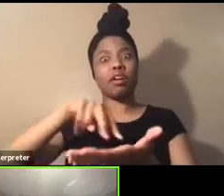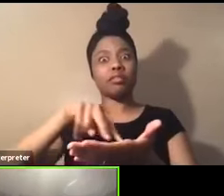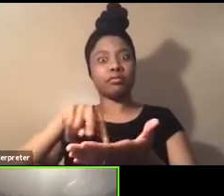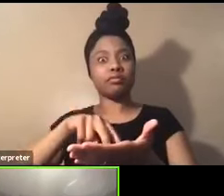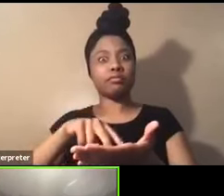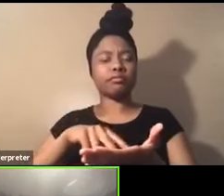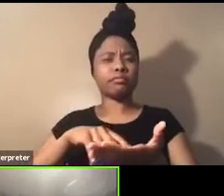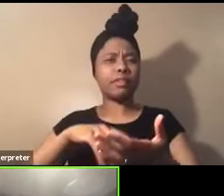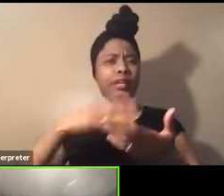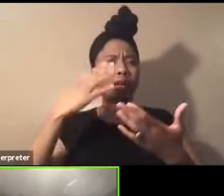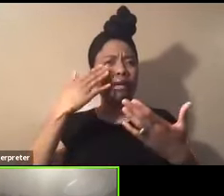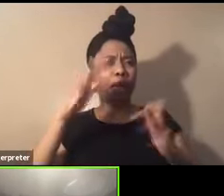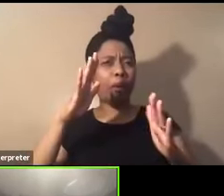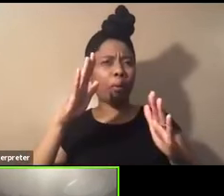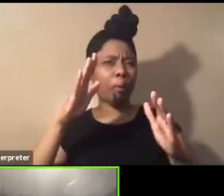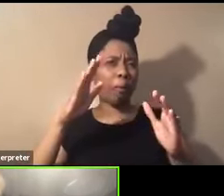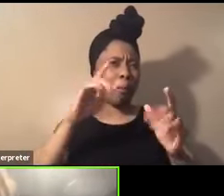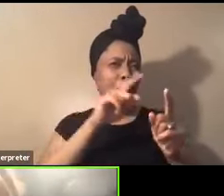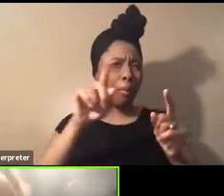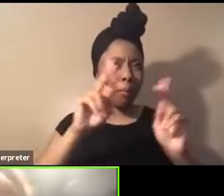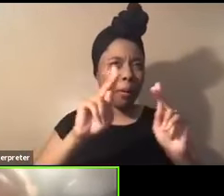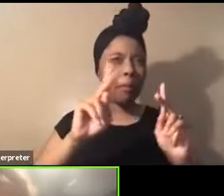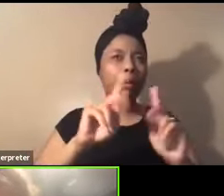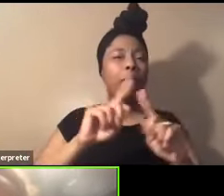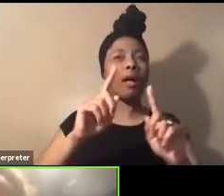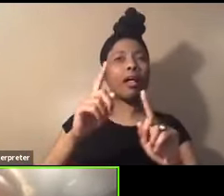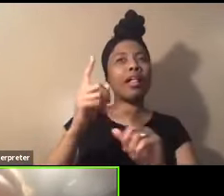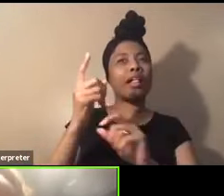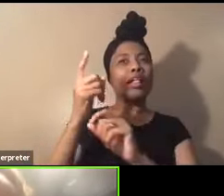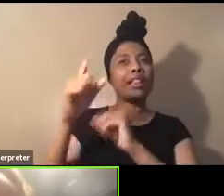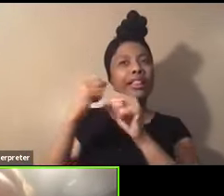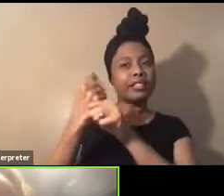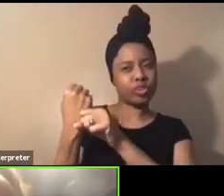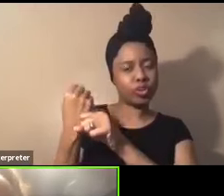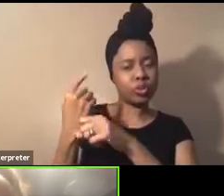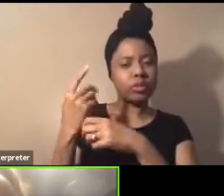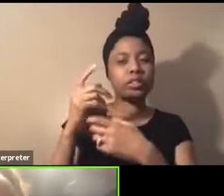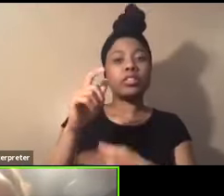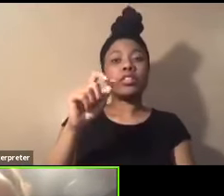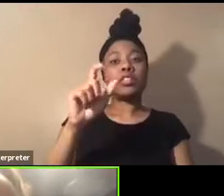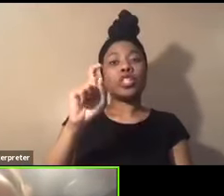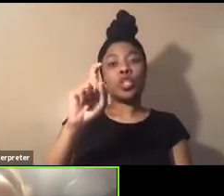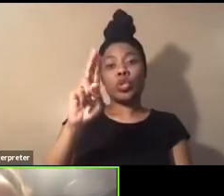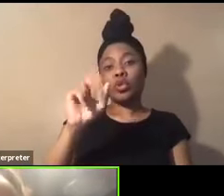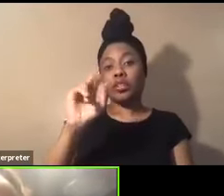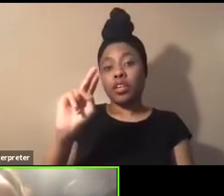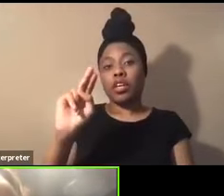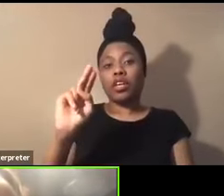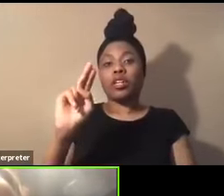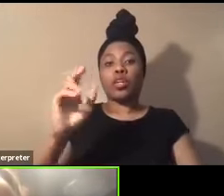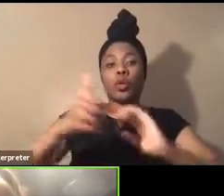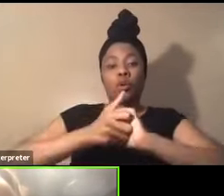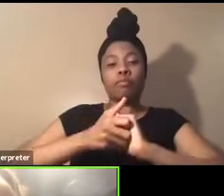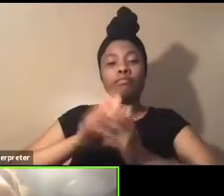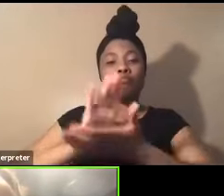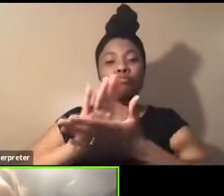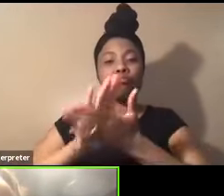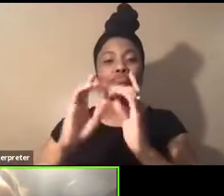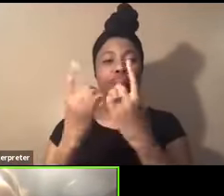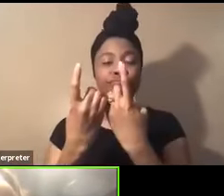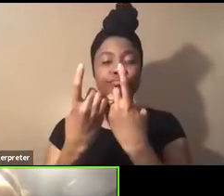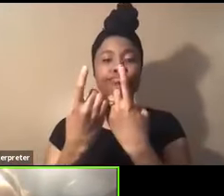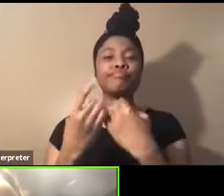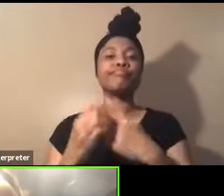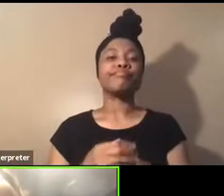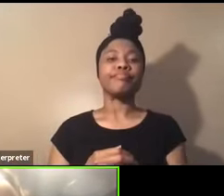I don't know too many people, but last year, uh, Tucson Unified School District's, uh, Department of, um,